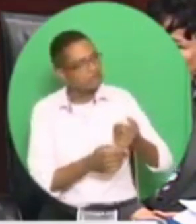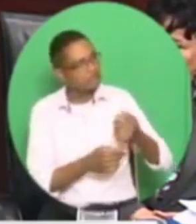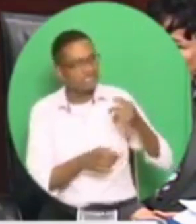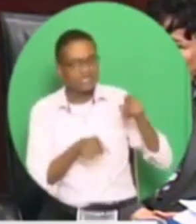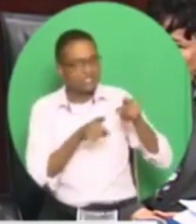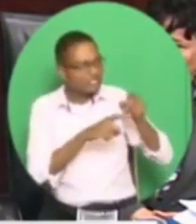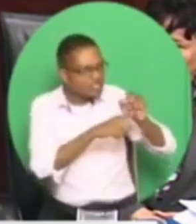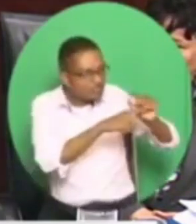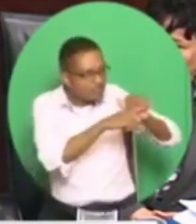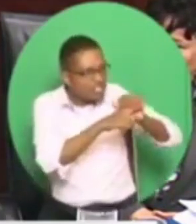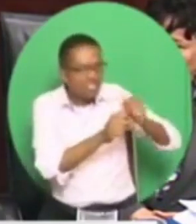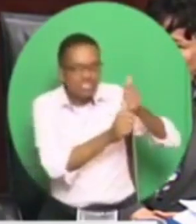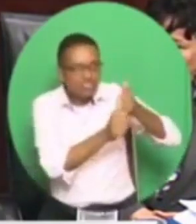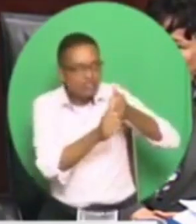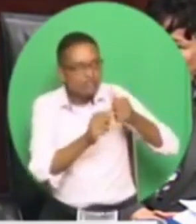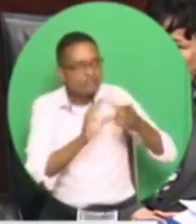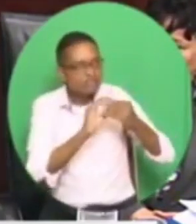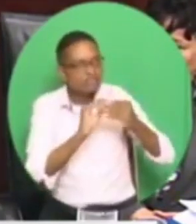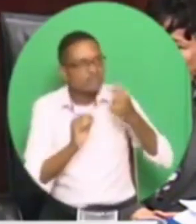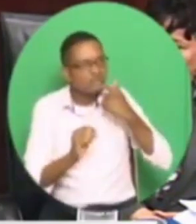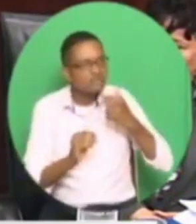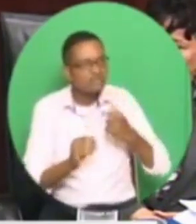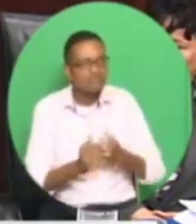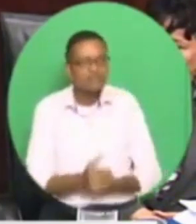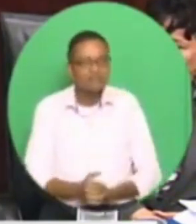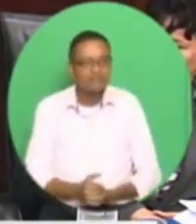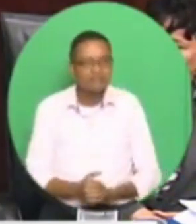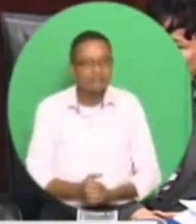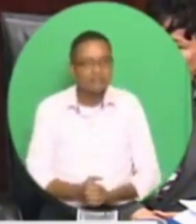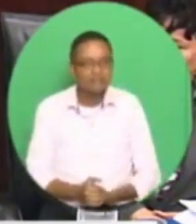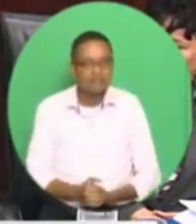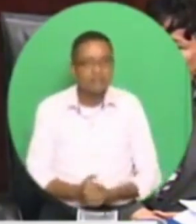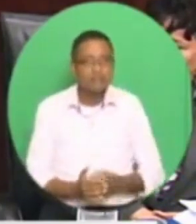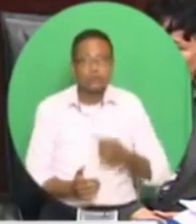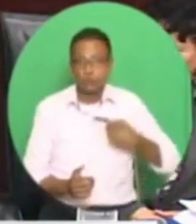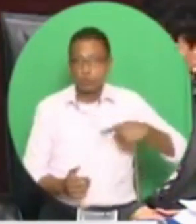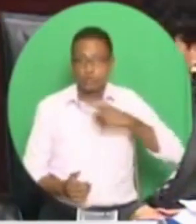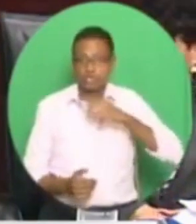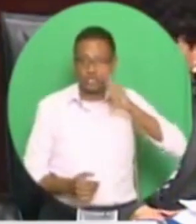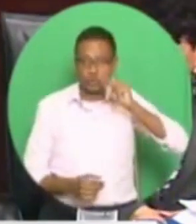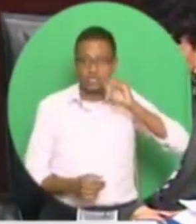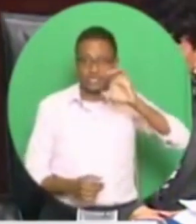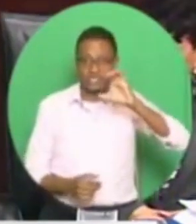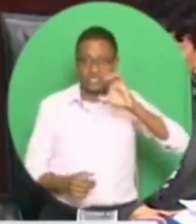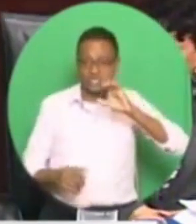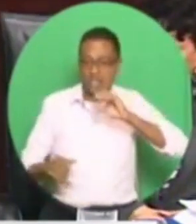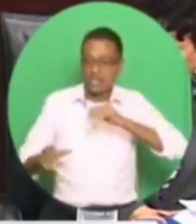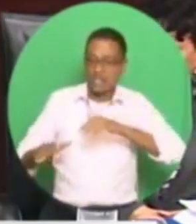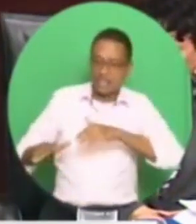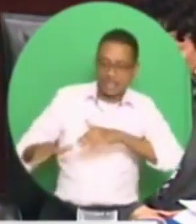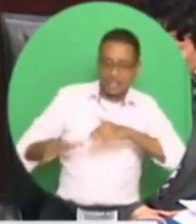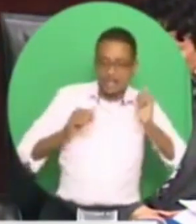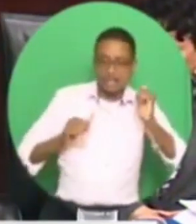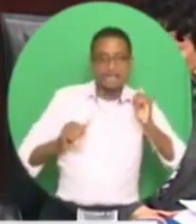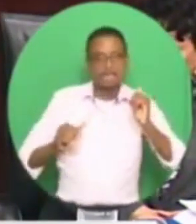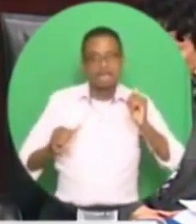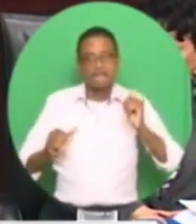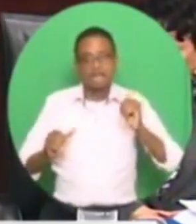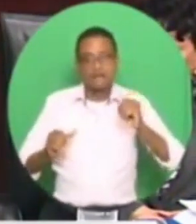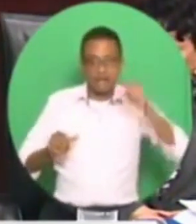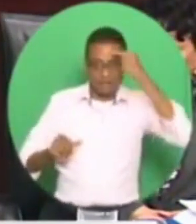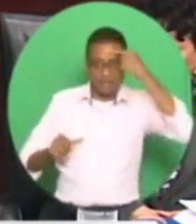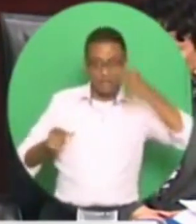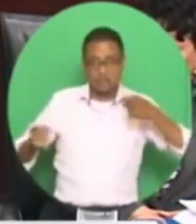read it. The deception. When we left office, Madam Speaker, when we left office, other